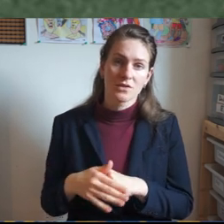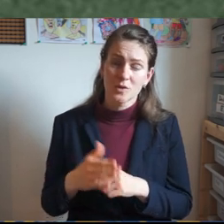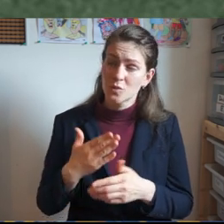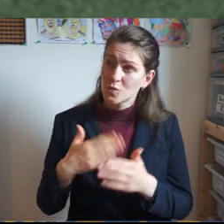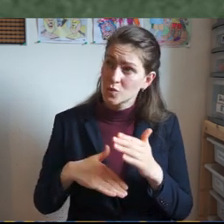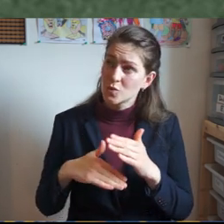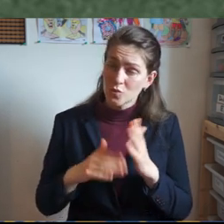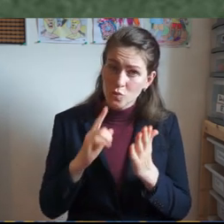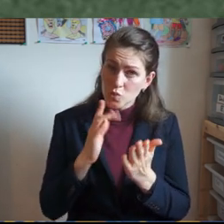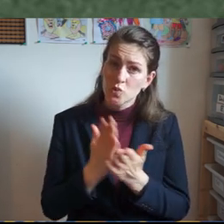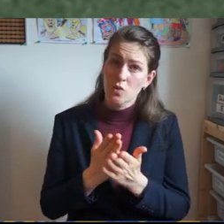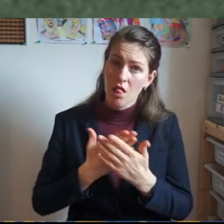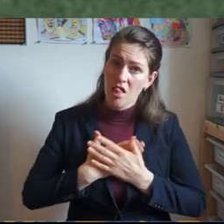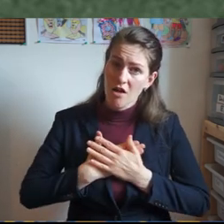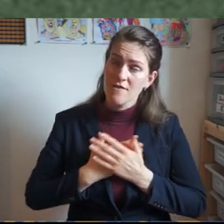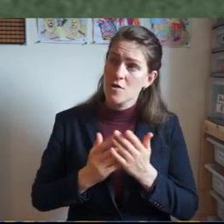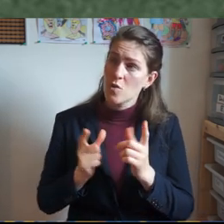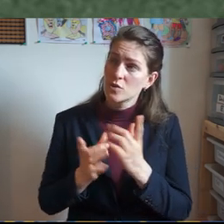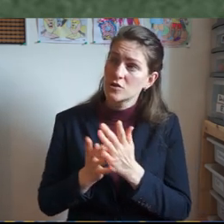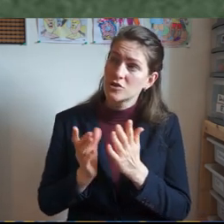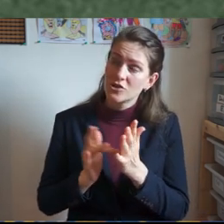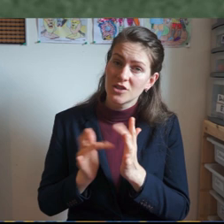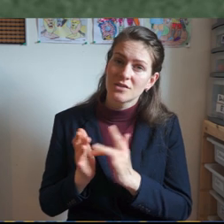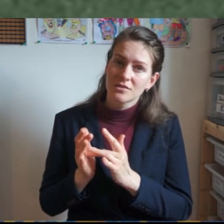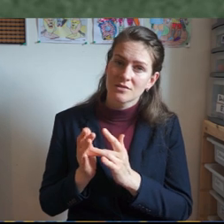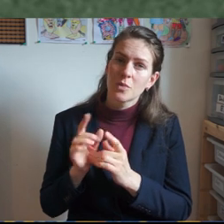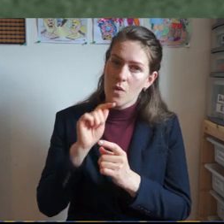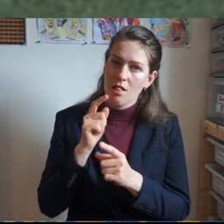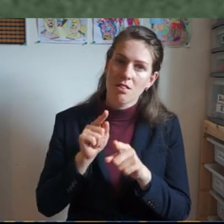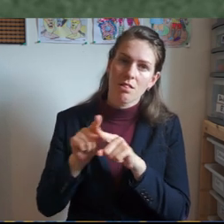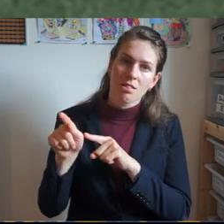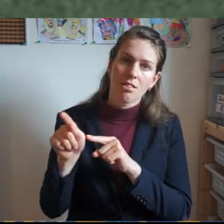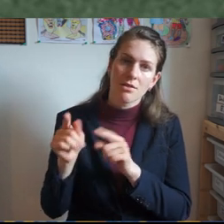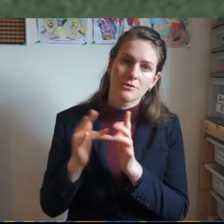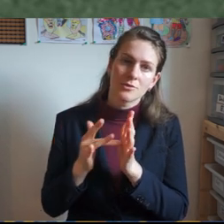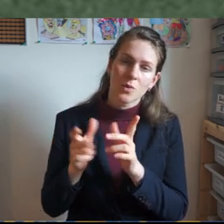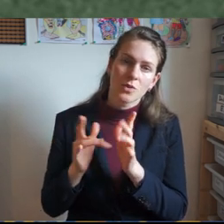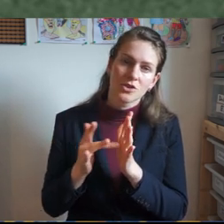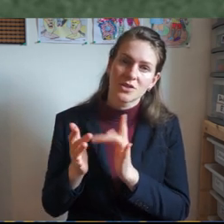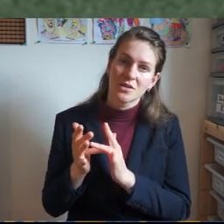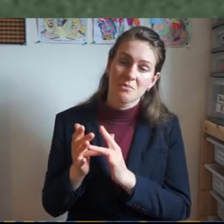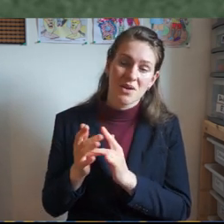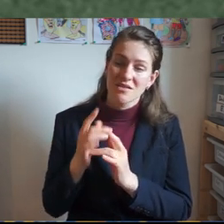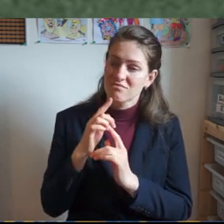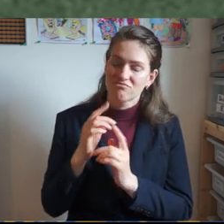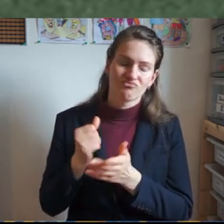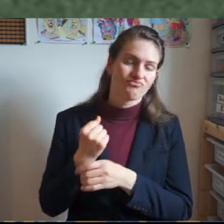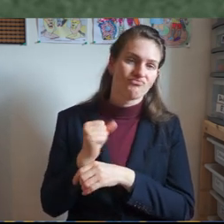would have followed the Lord Jesus Christ but by not following the Lord Jesus he shows that he doesn't